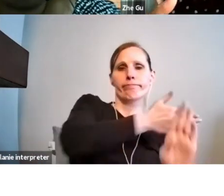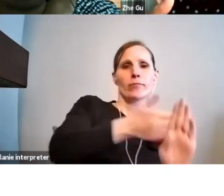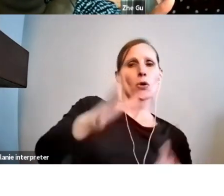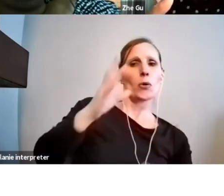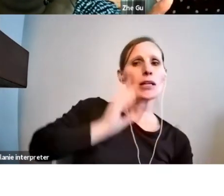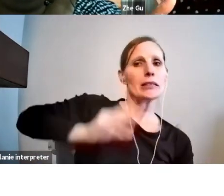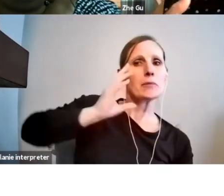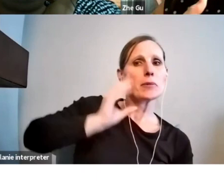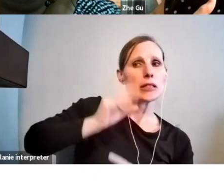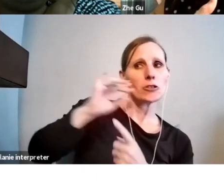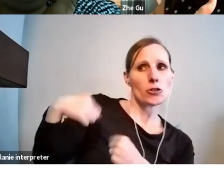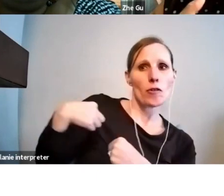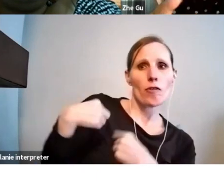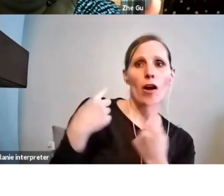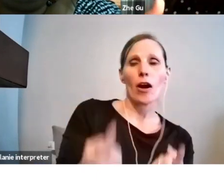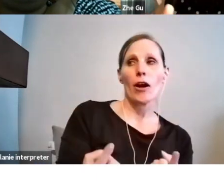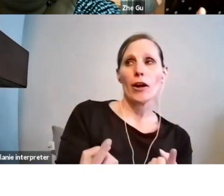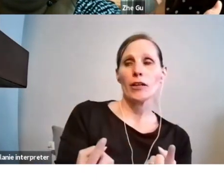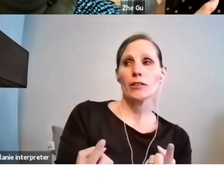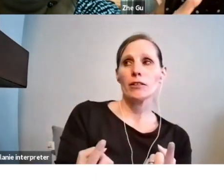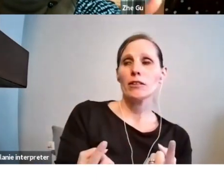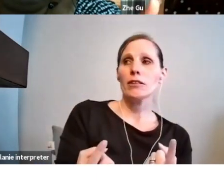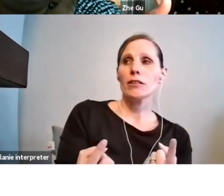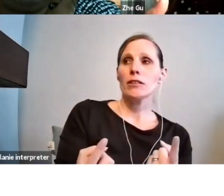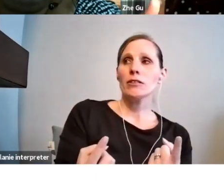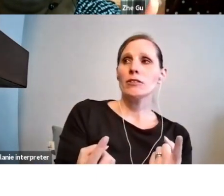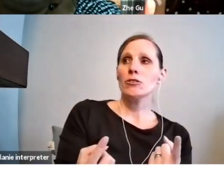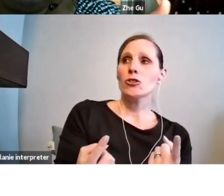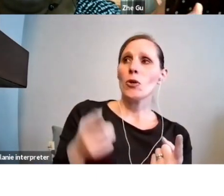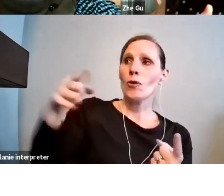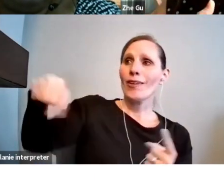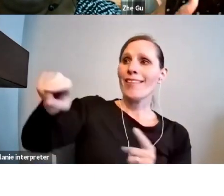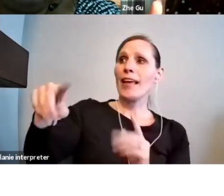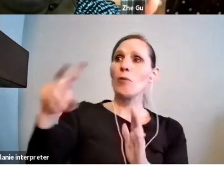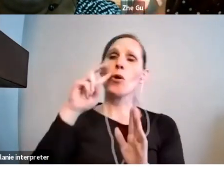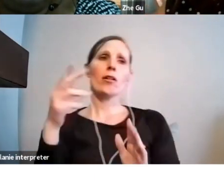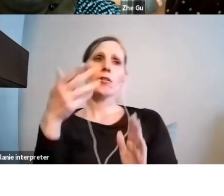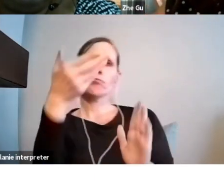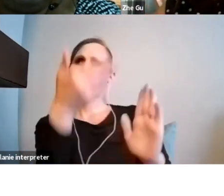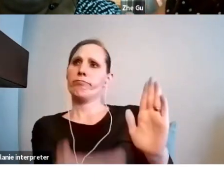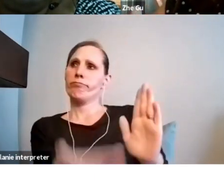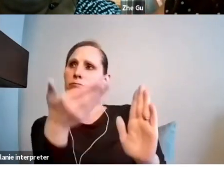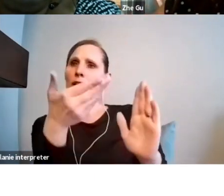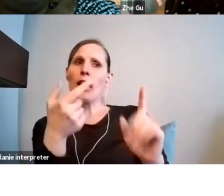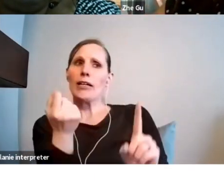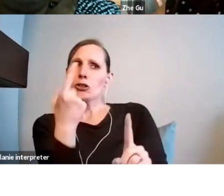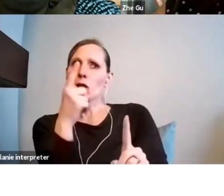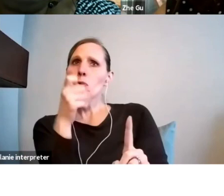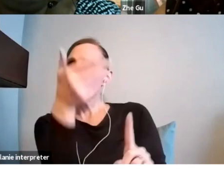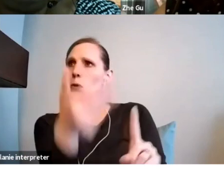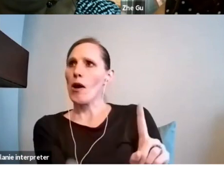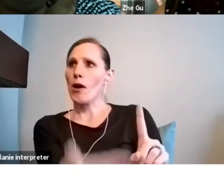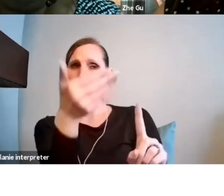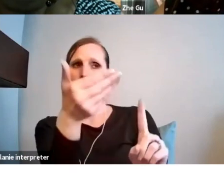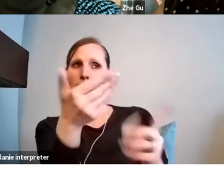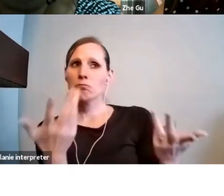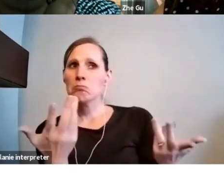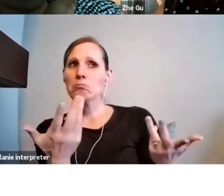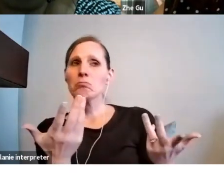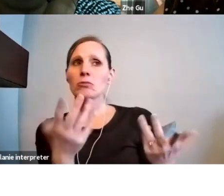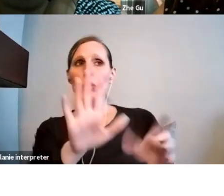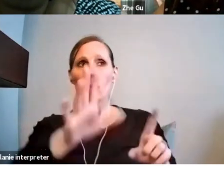assessors to get to know you and understand a little bit about who you are as an artist at this particular moment.